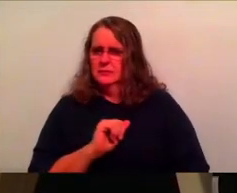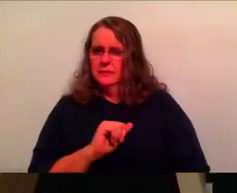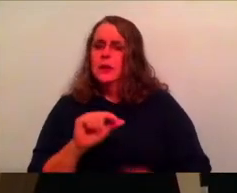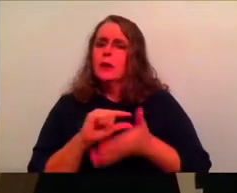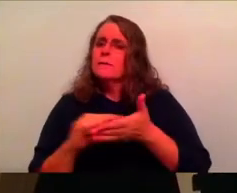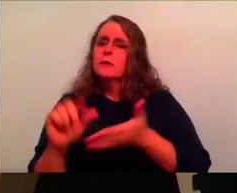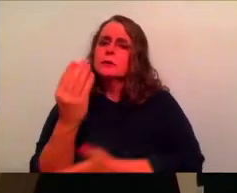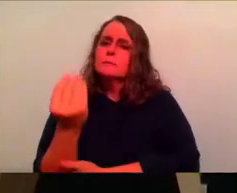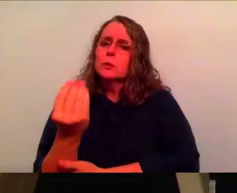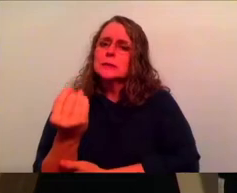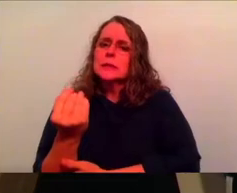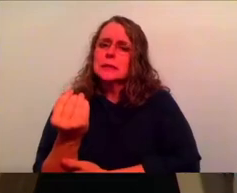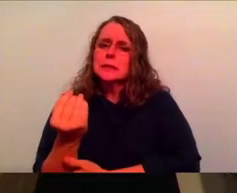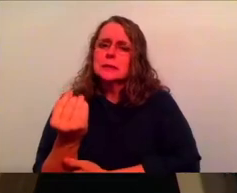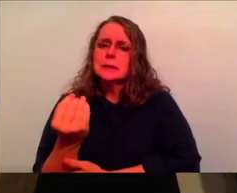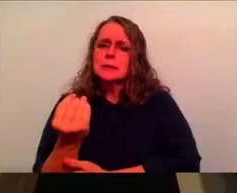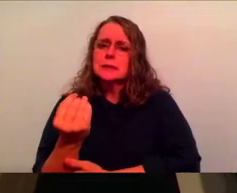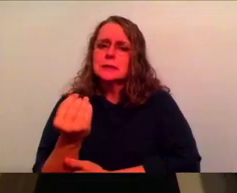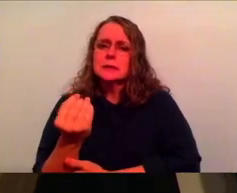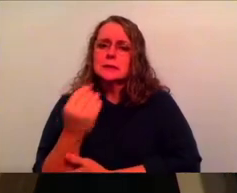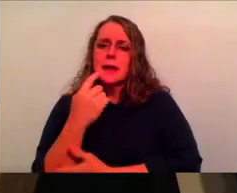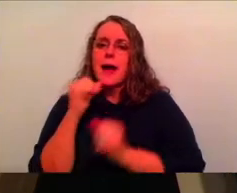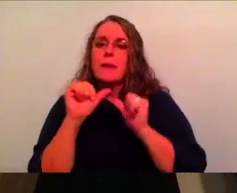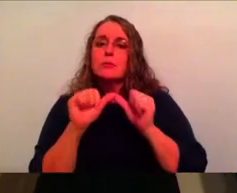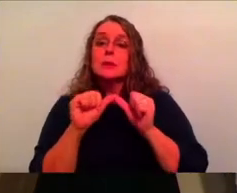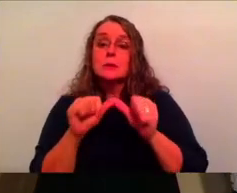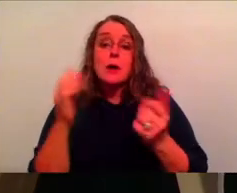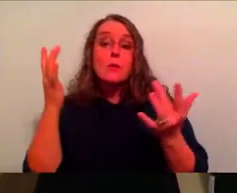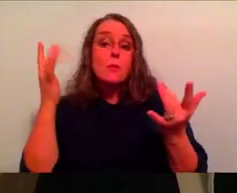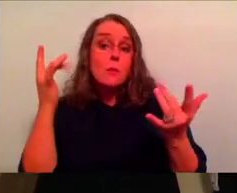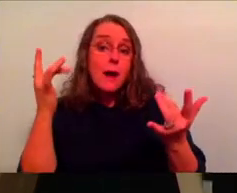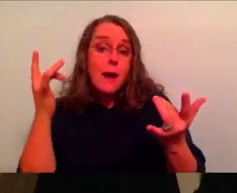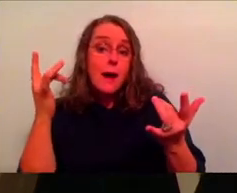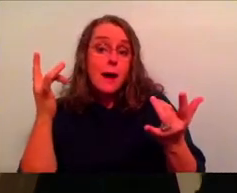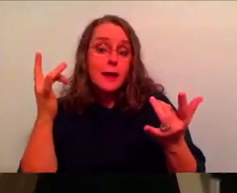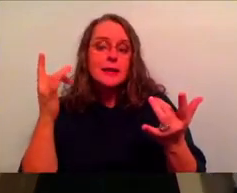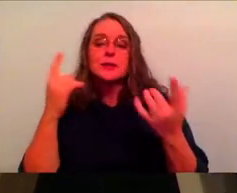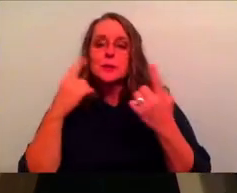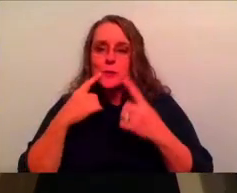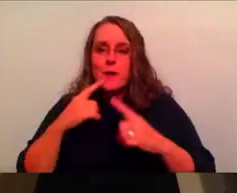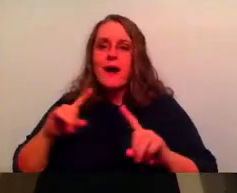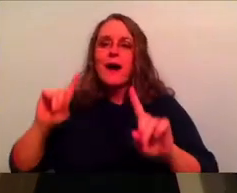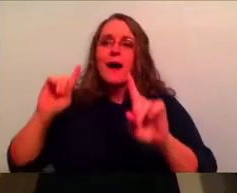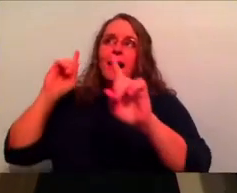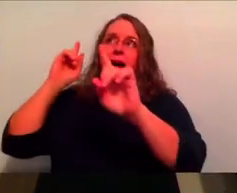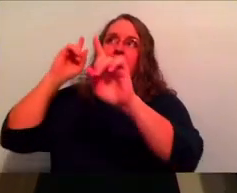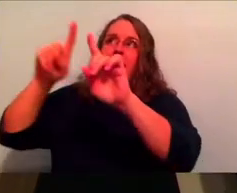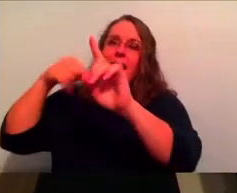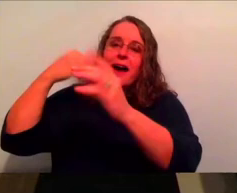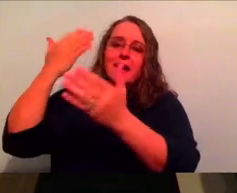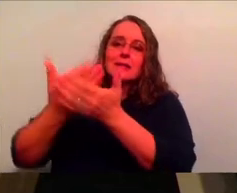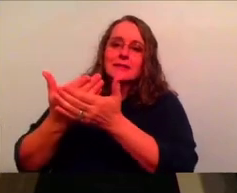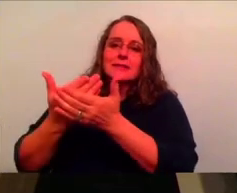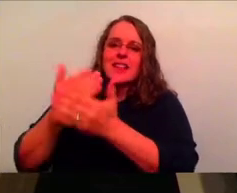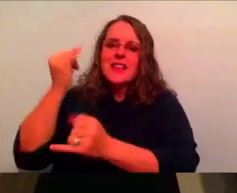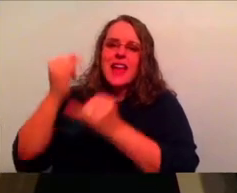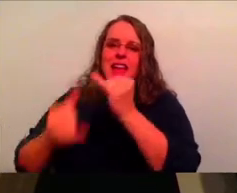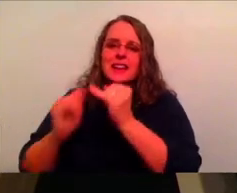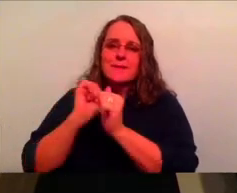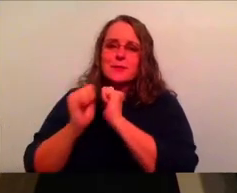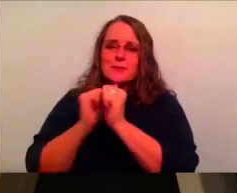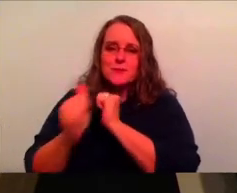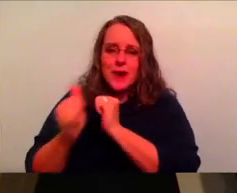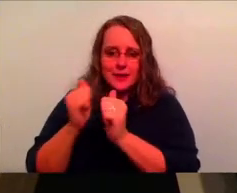we reread that and it says, I press on to reach the end of the race and receive the heavenly prize for which God through